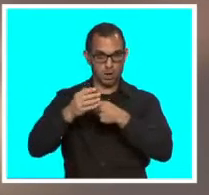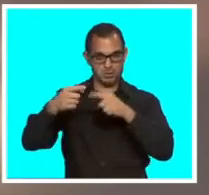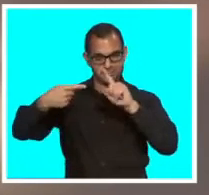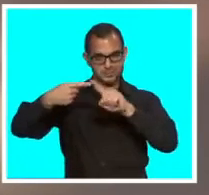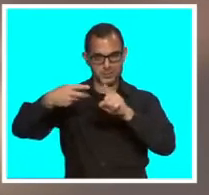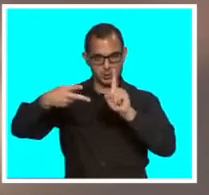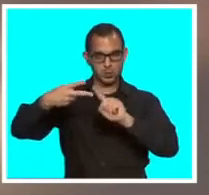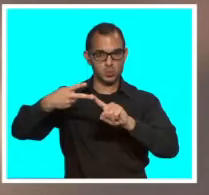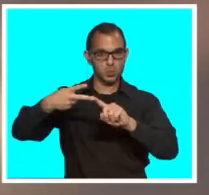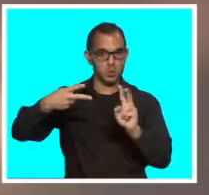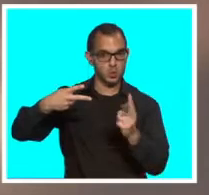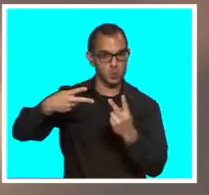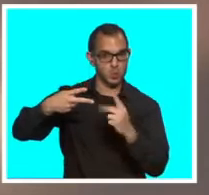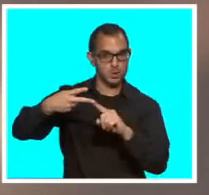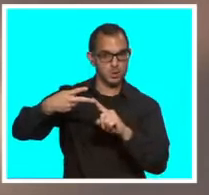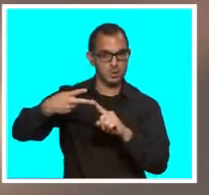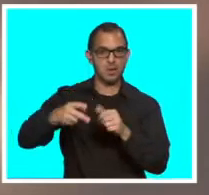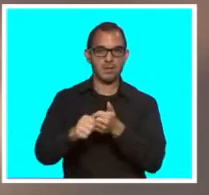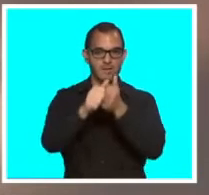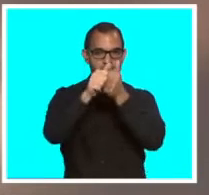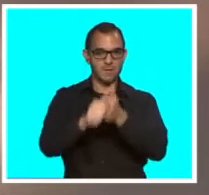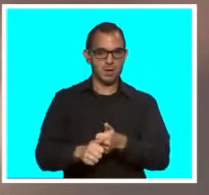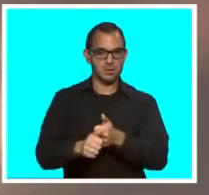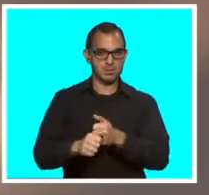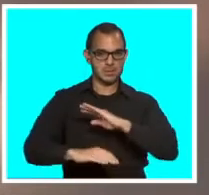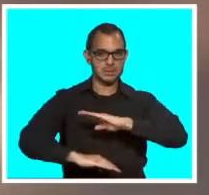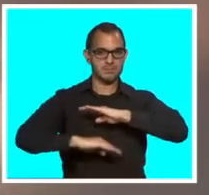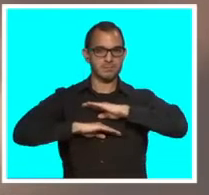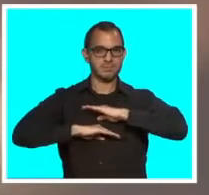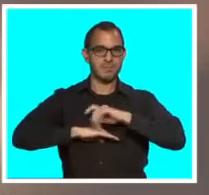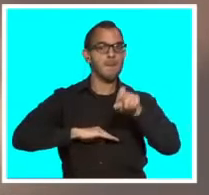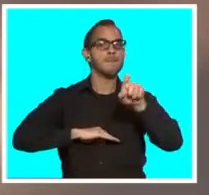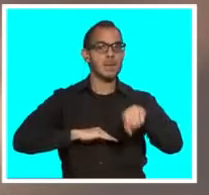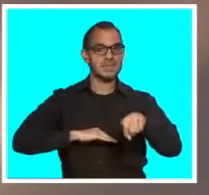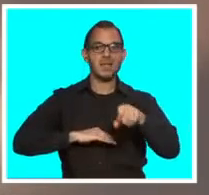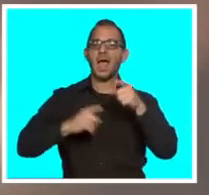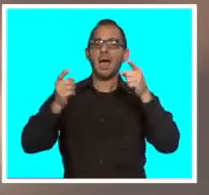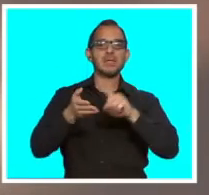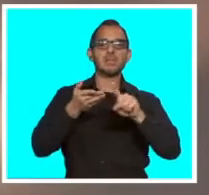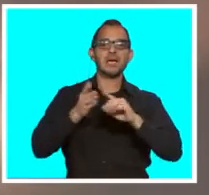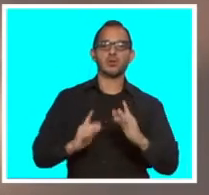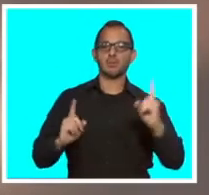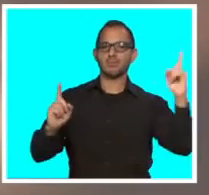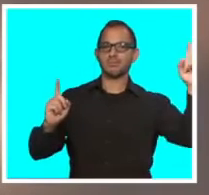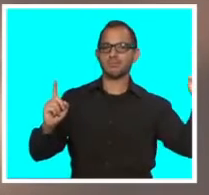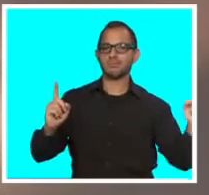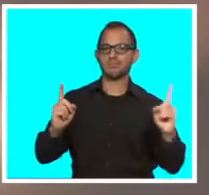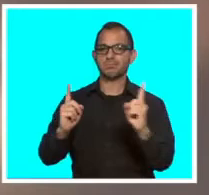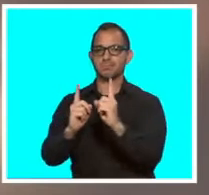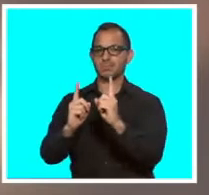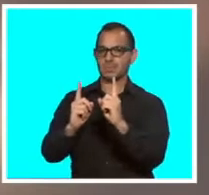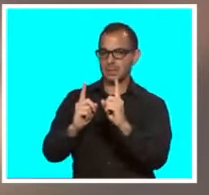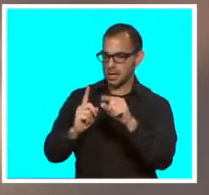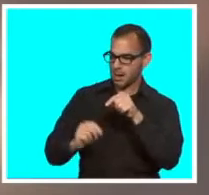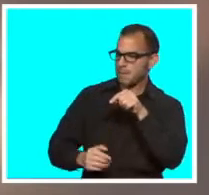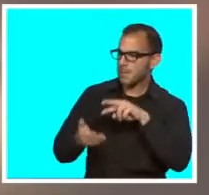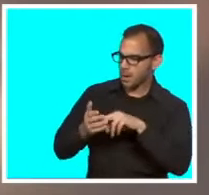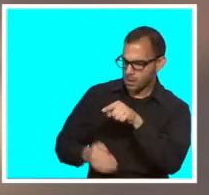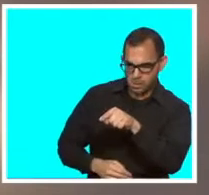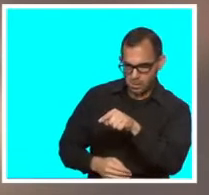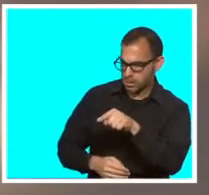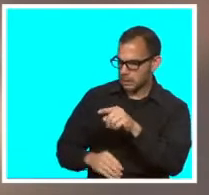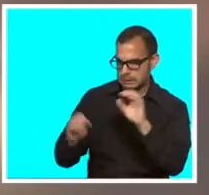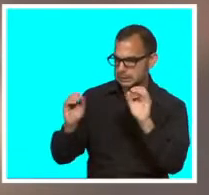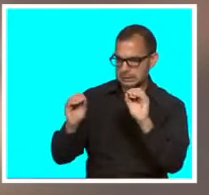And two is that they're committing to comply with those. And so, if an inspector goes by and either does not